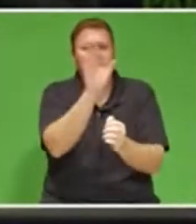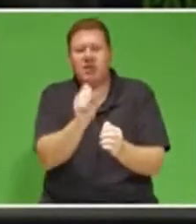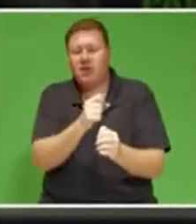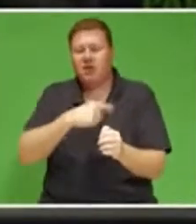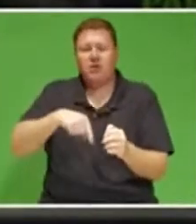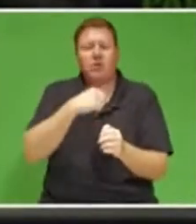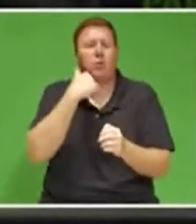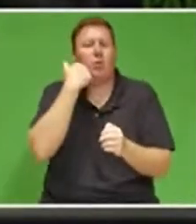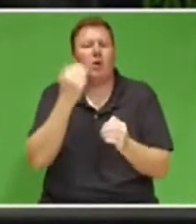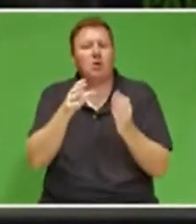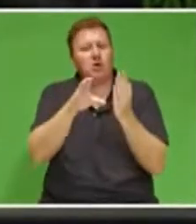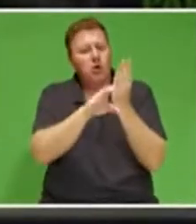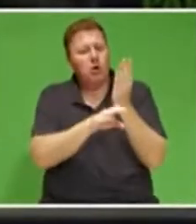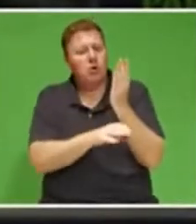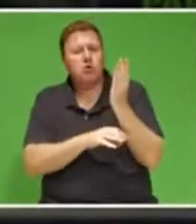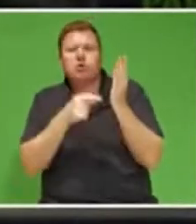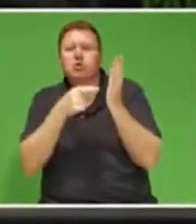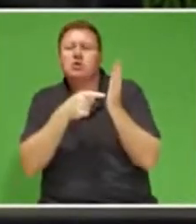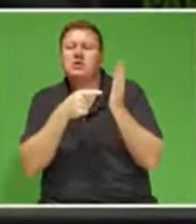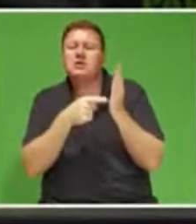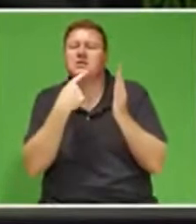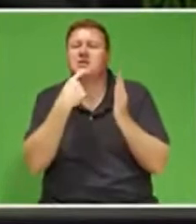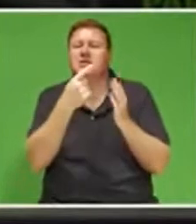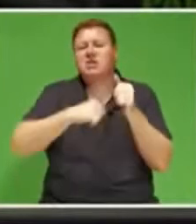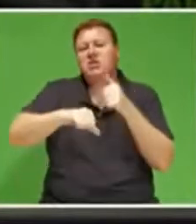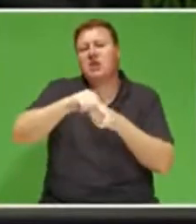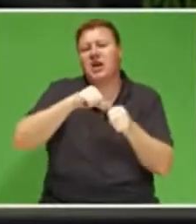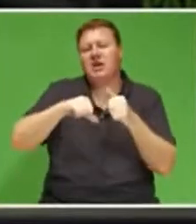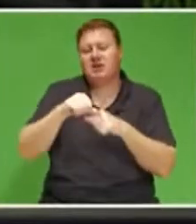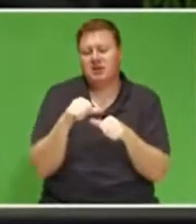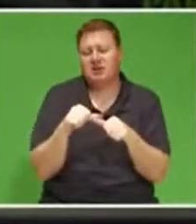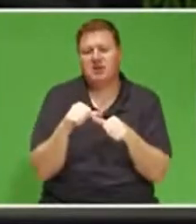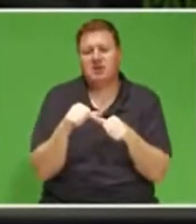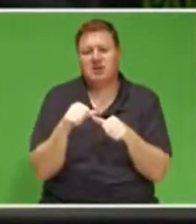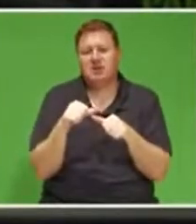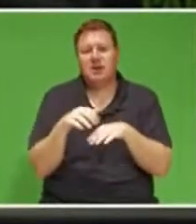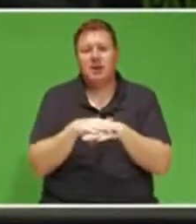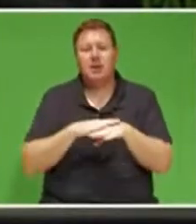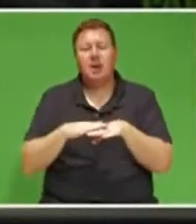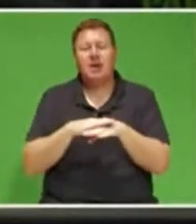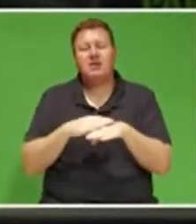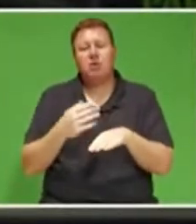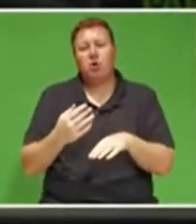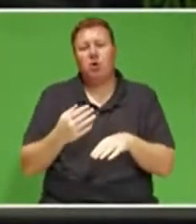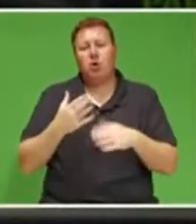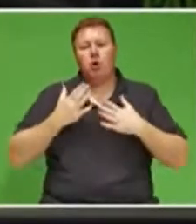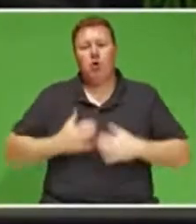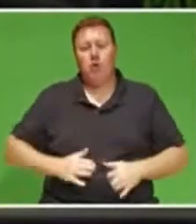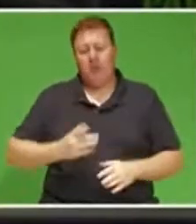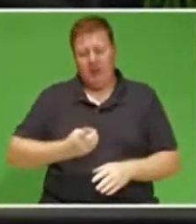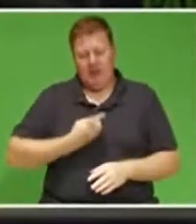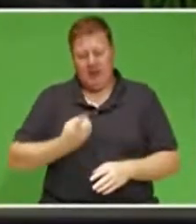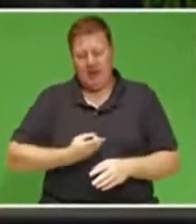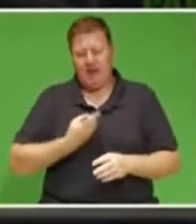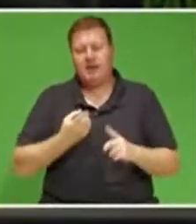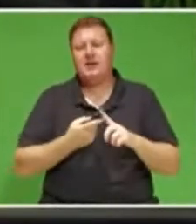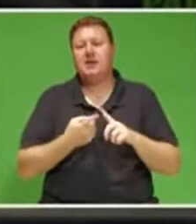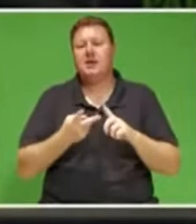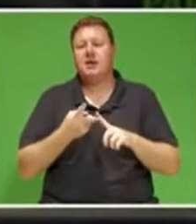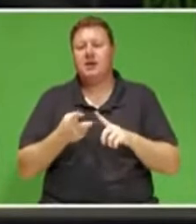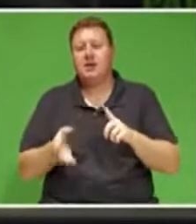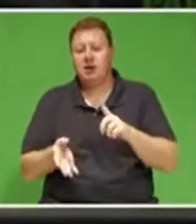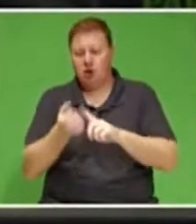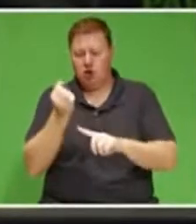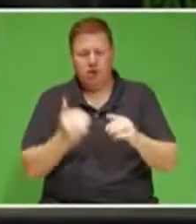of our country calls for a society that is based on human dignity, the achievement of